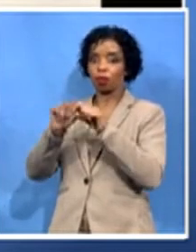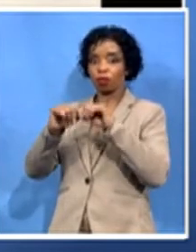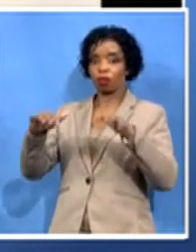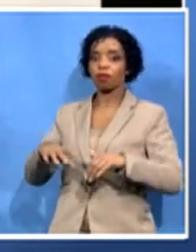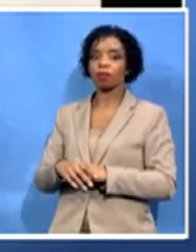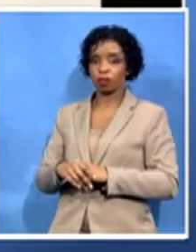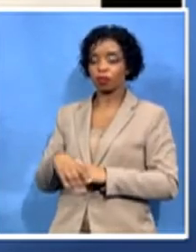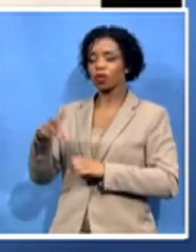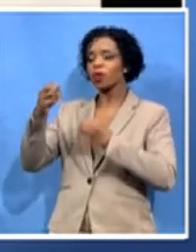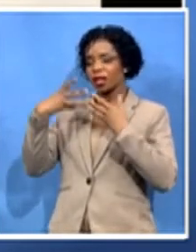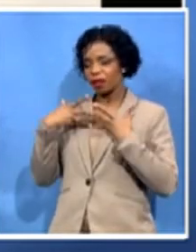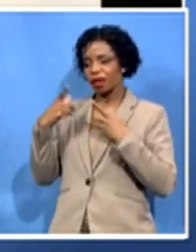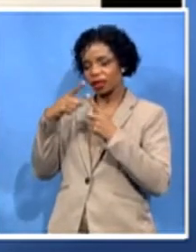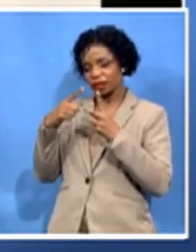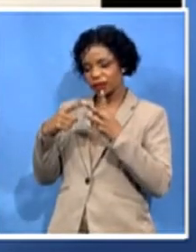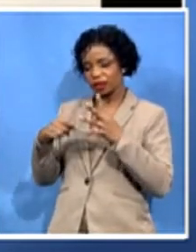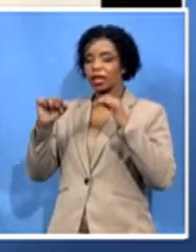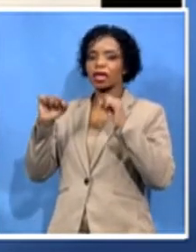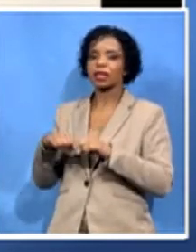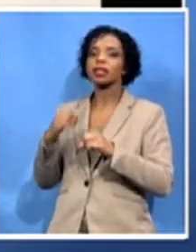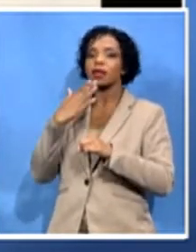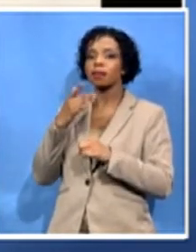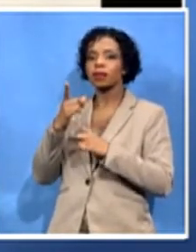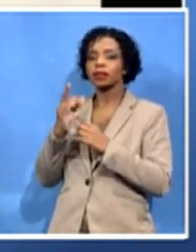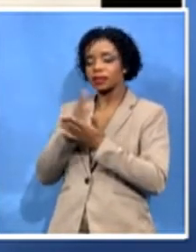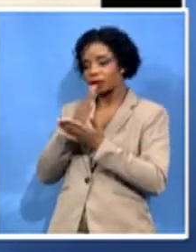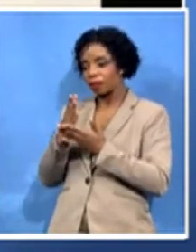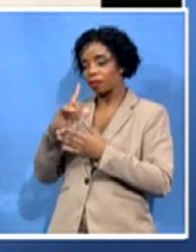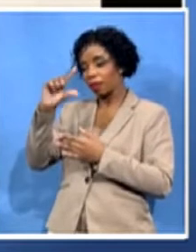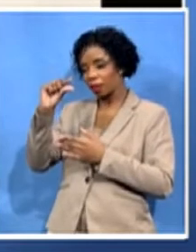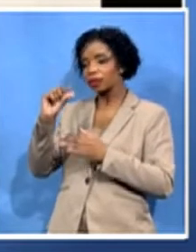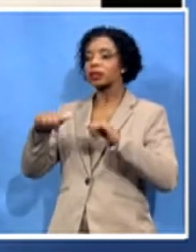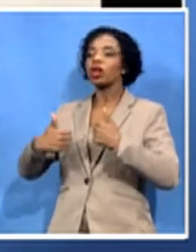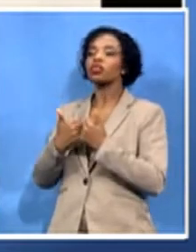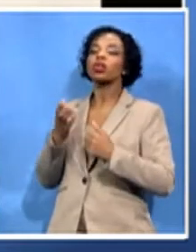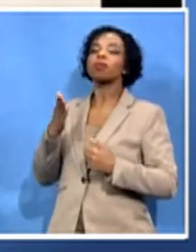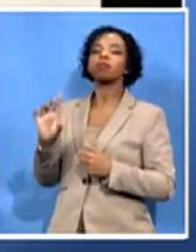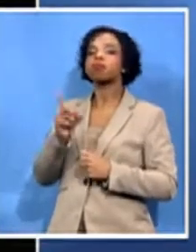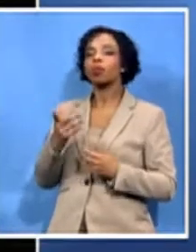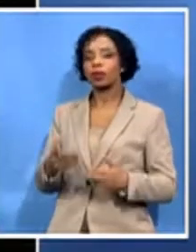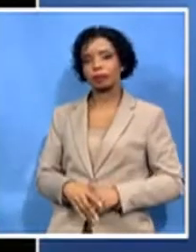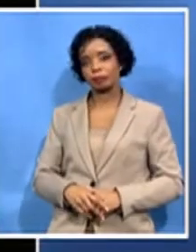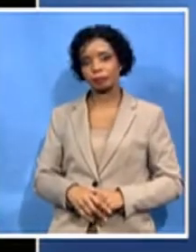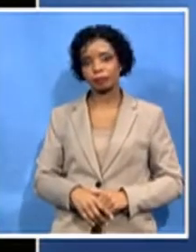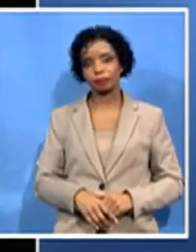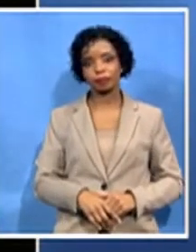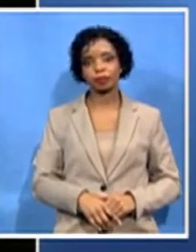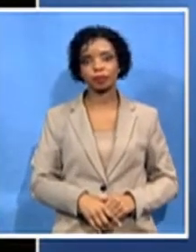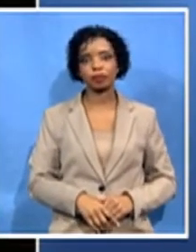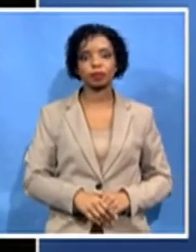bit on some of the challenges that the legislature has been facing in recent days. Well, the